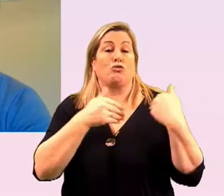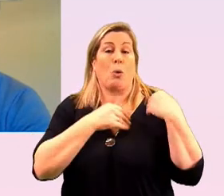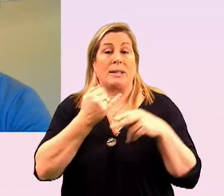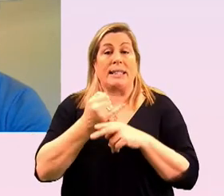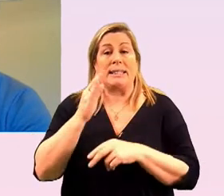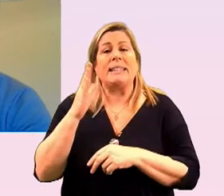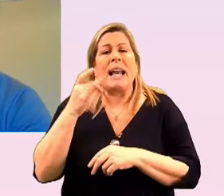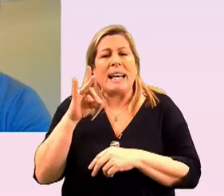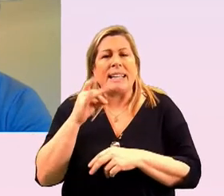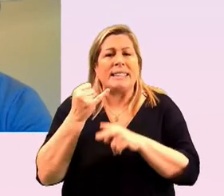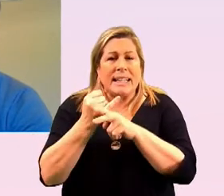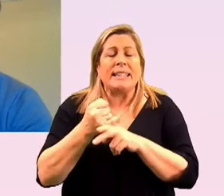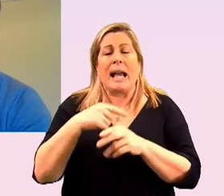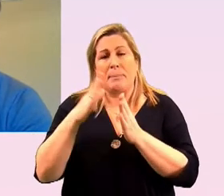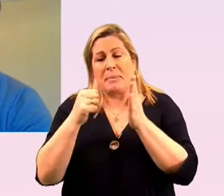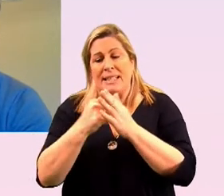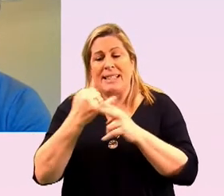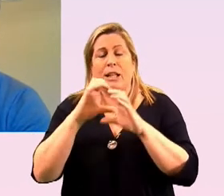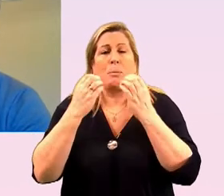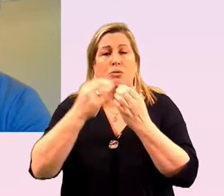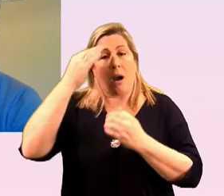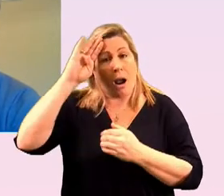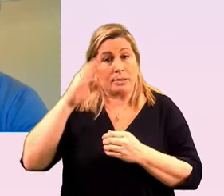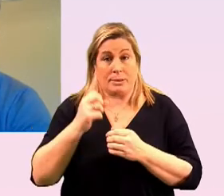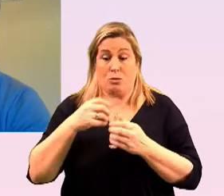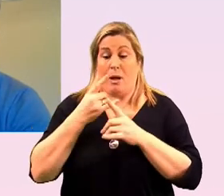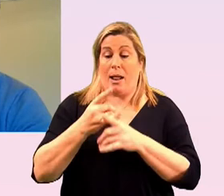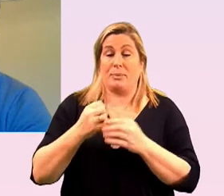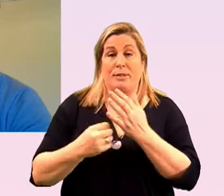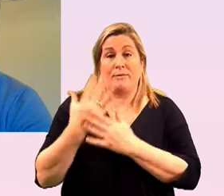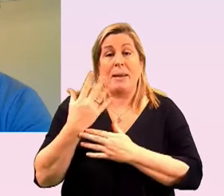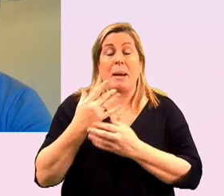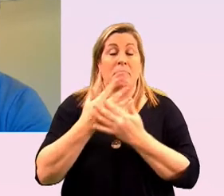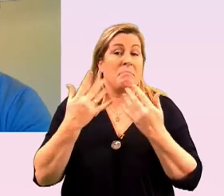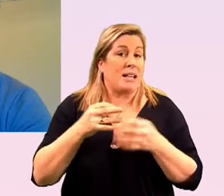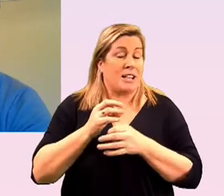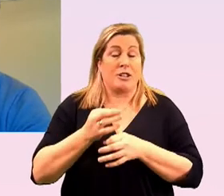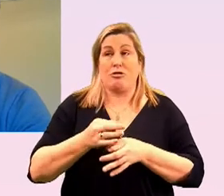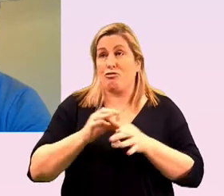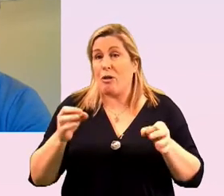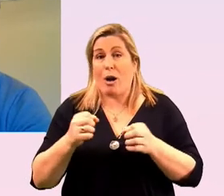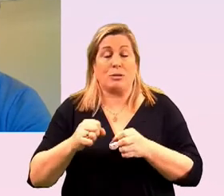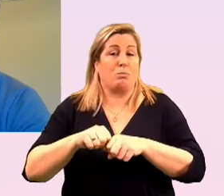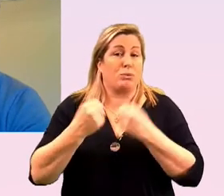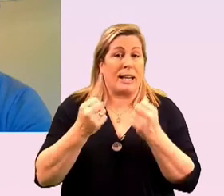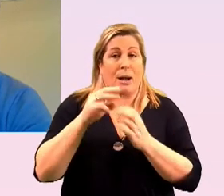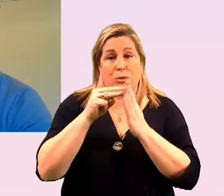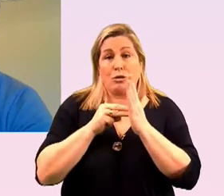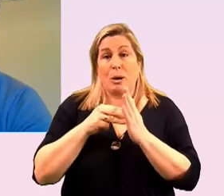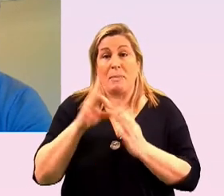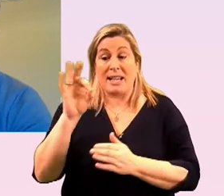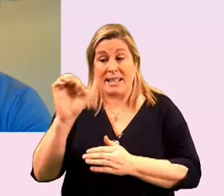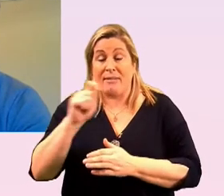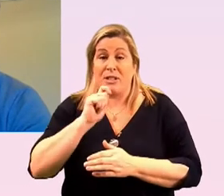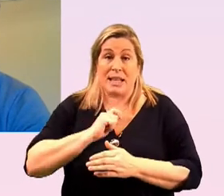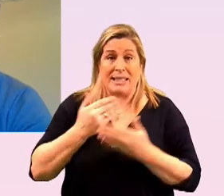business in the community ireland where he has helped to develop many groundbreaking programs gavin will tell us how he thinks